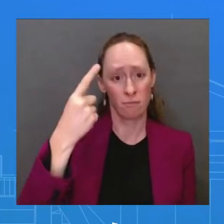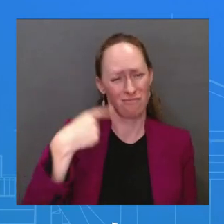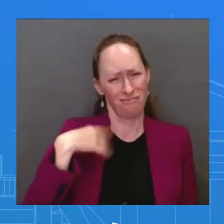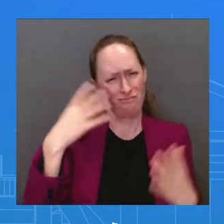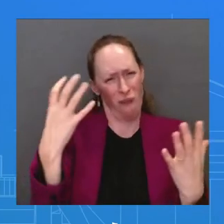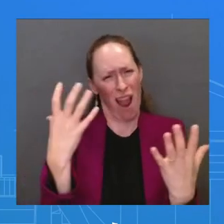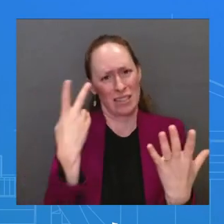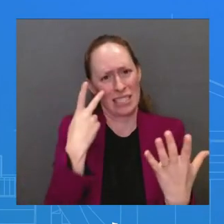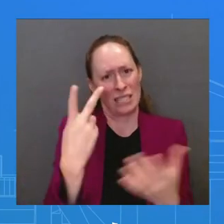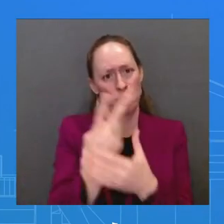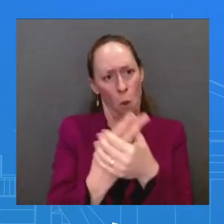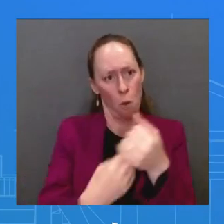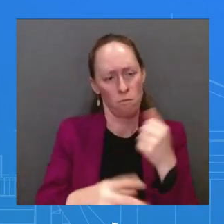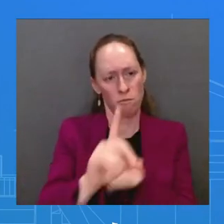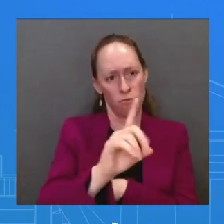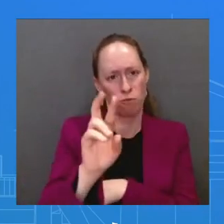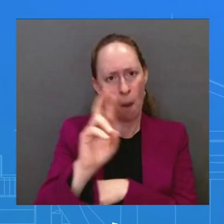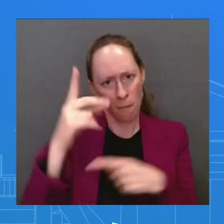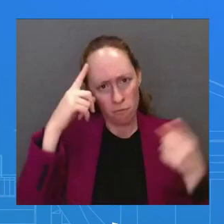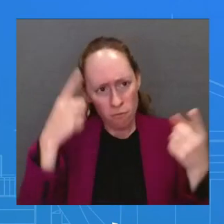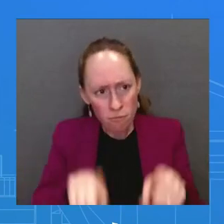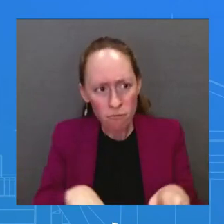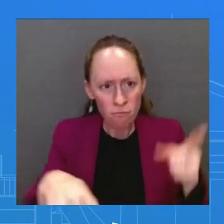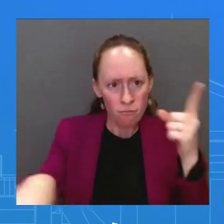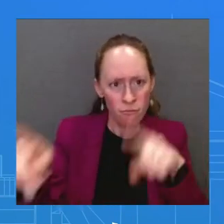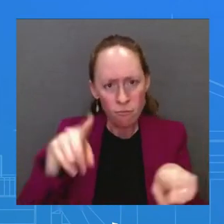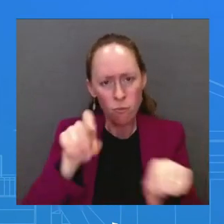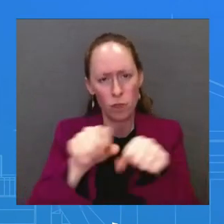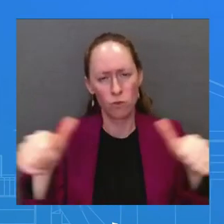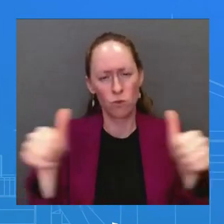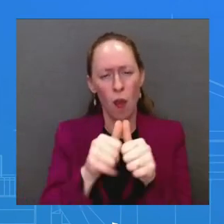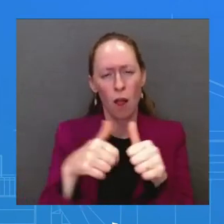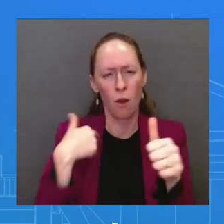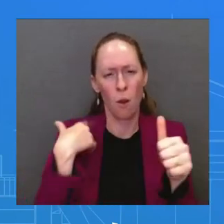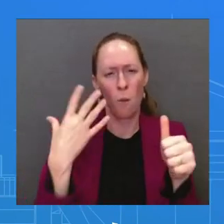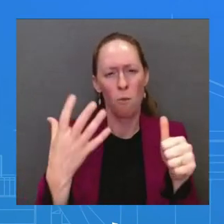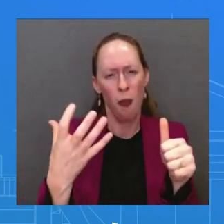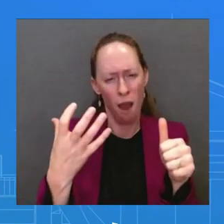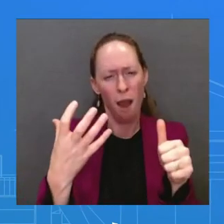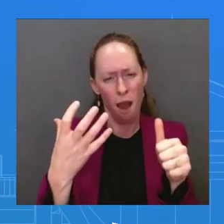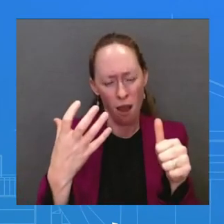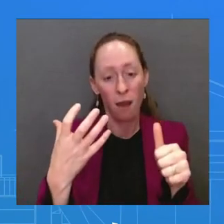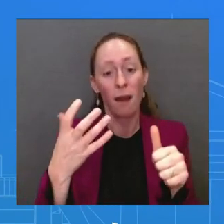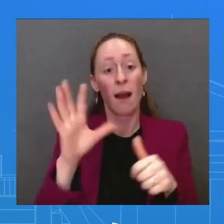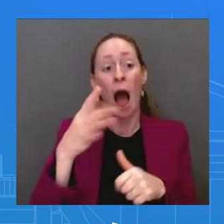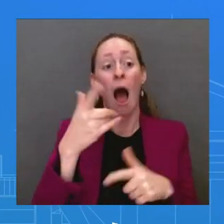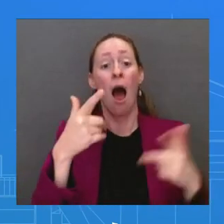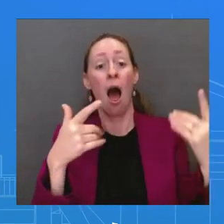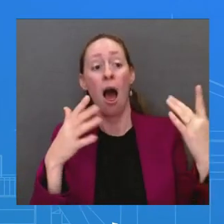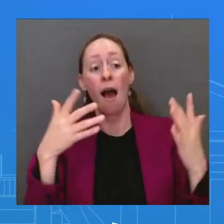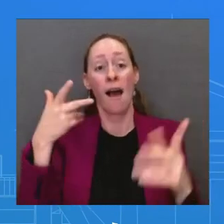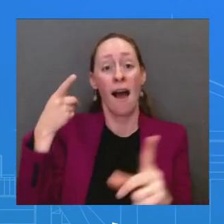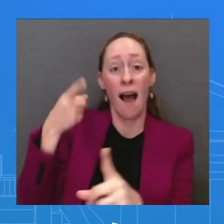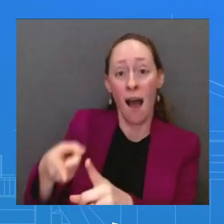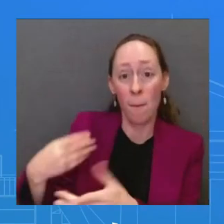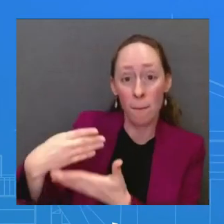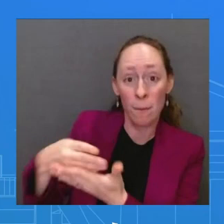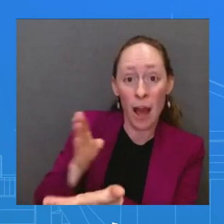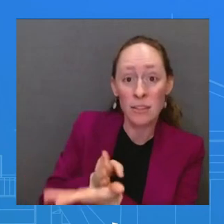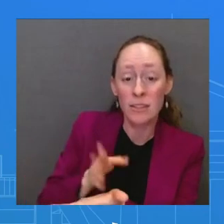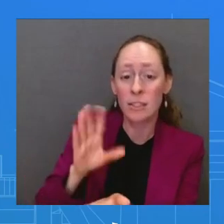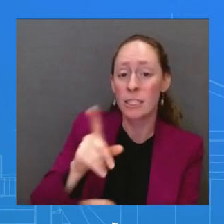broadly, as you're asking me about the budget, look, you've heard me say that OMB Director Shalanda Young has been very much involved